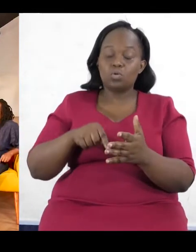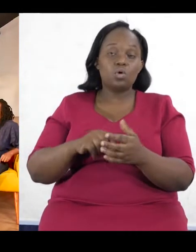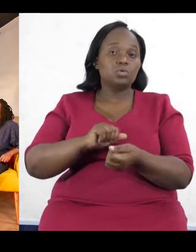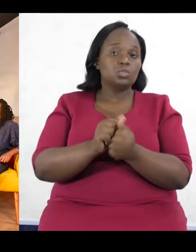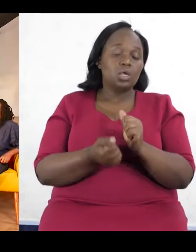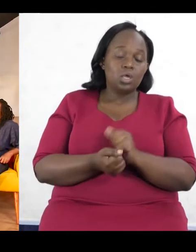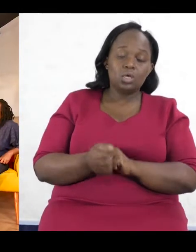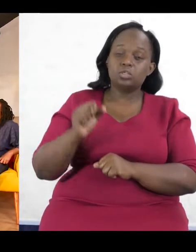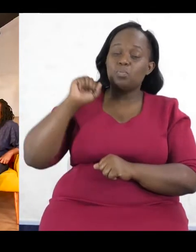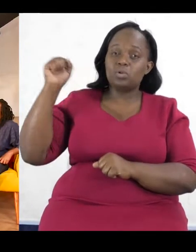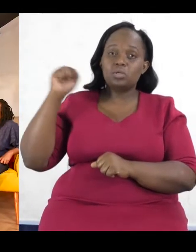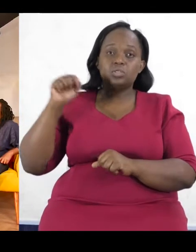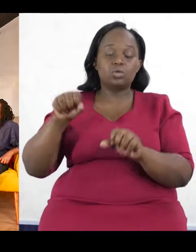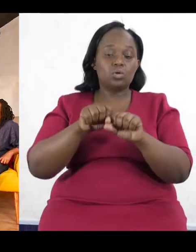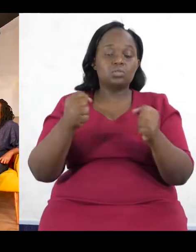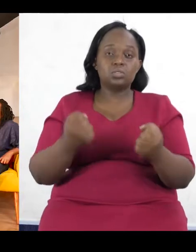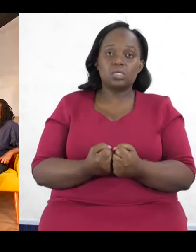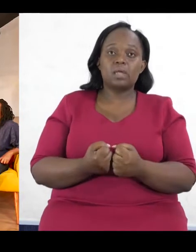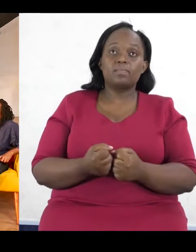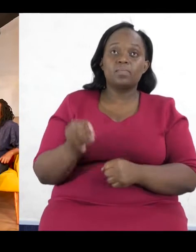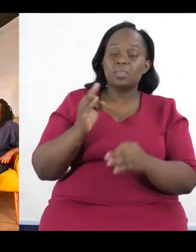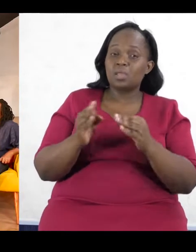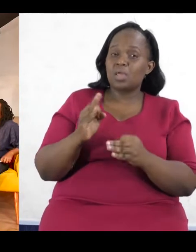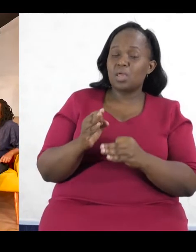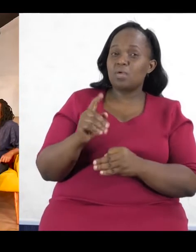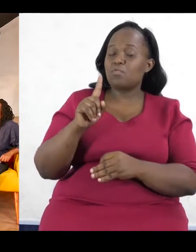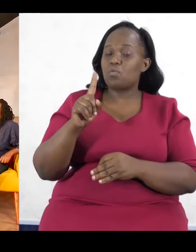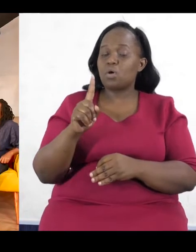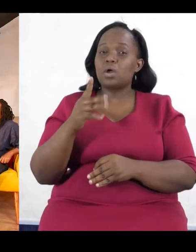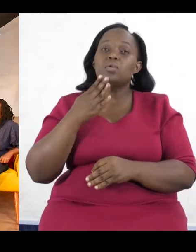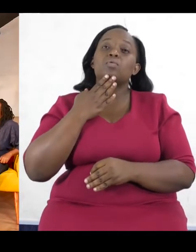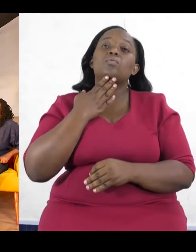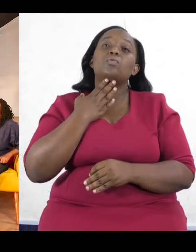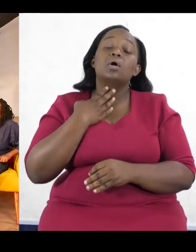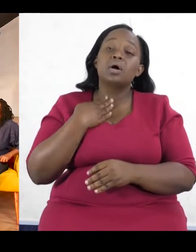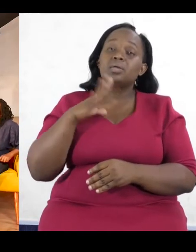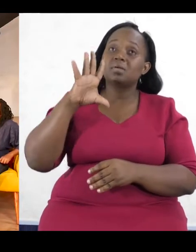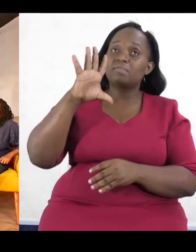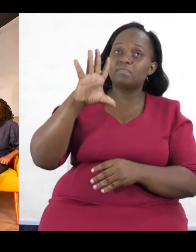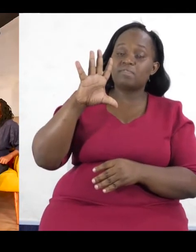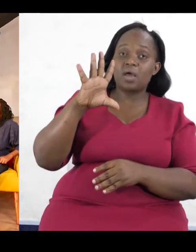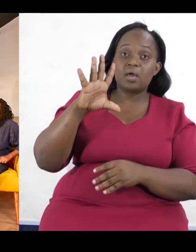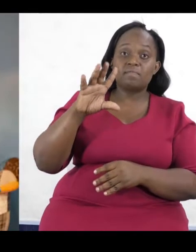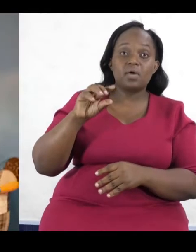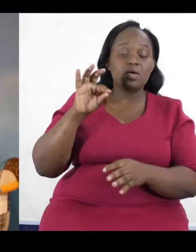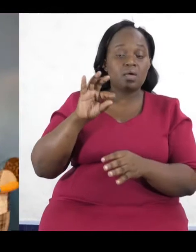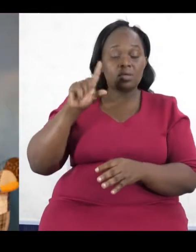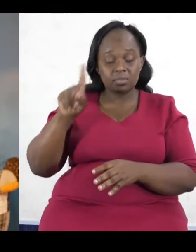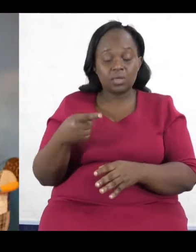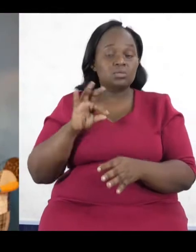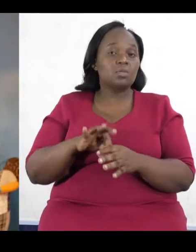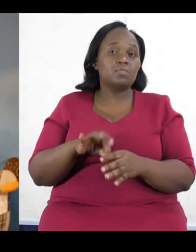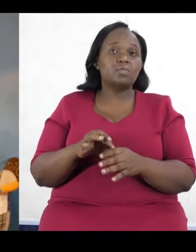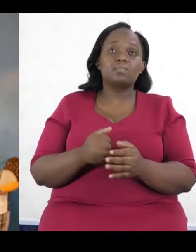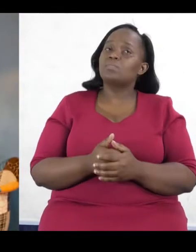entrenched transactional political system wants. You know, if somebody only has to campaign for 5,000 votes when, you know, five years ago they needed